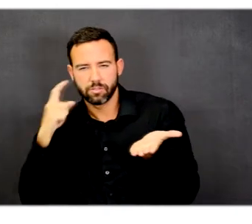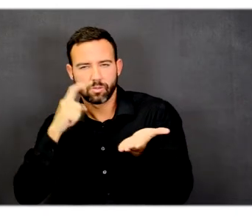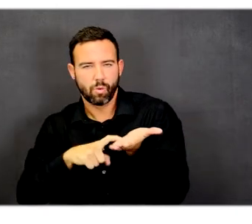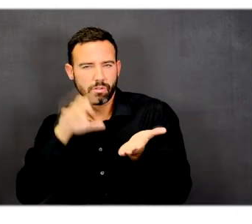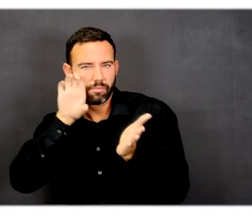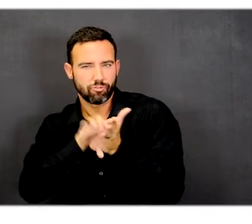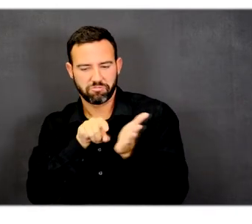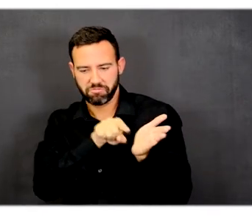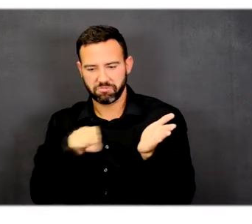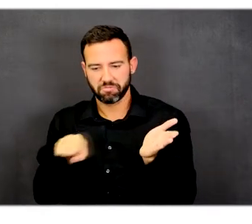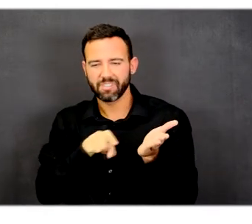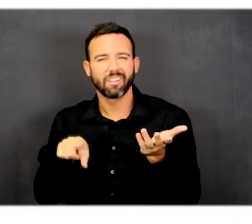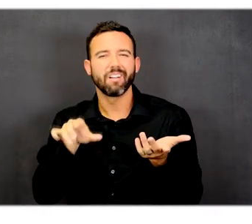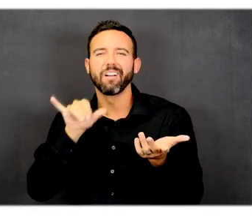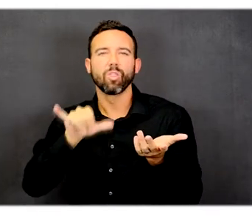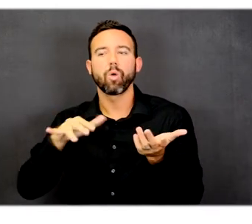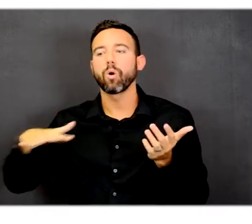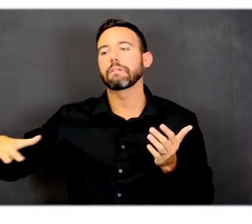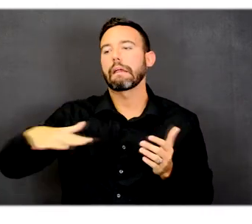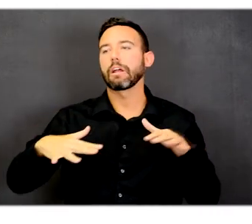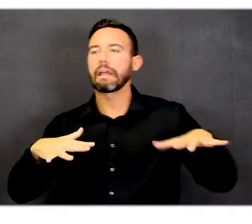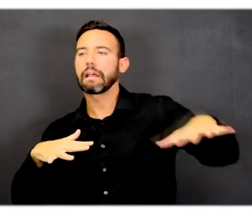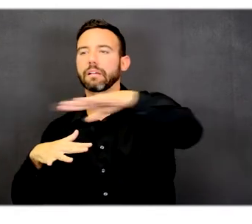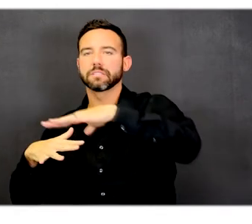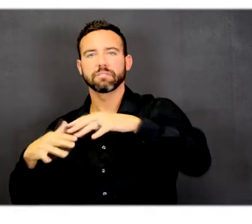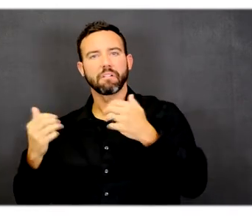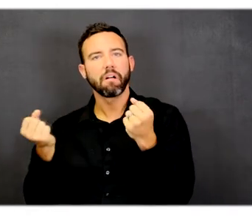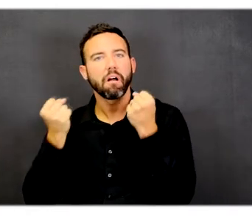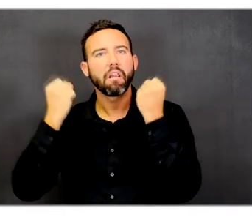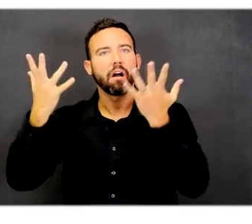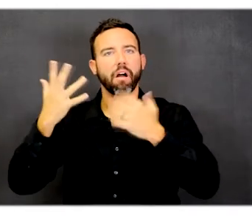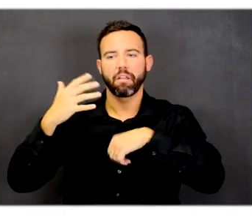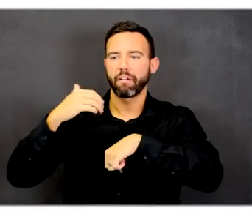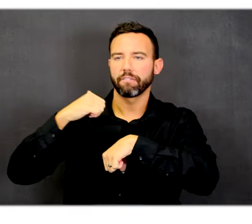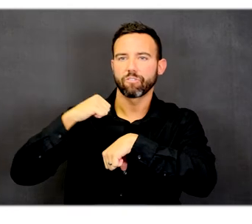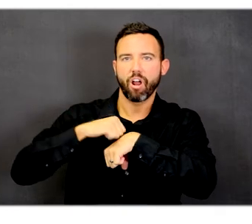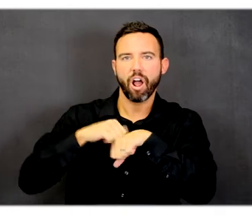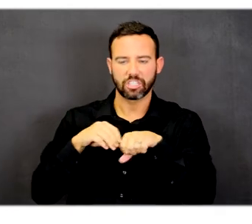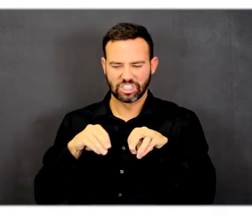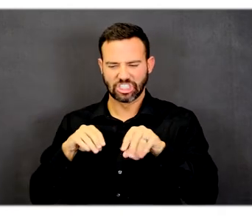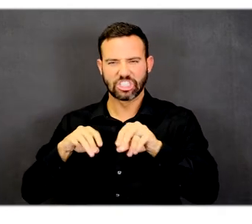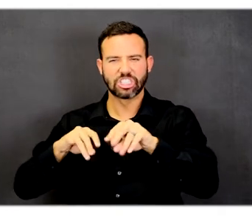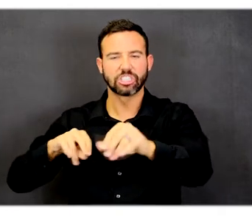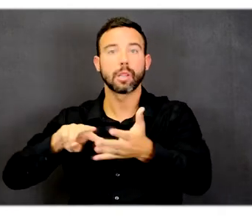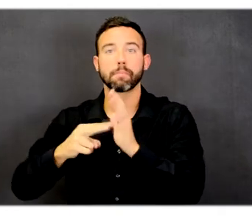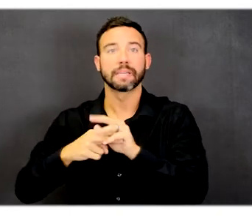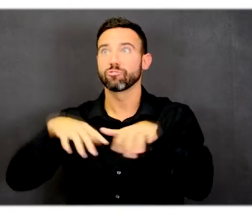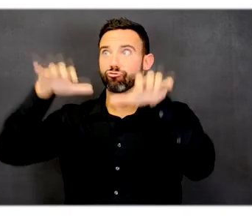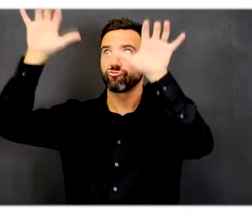These are very natural areas with a lot of gravel that allows the rain to accumulate and does not allow standing water.